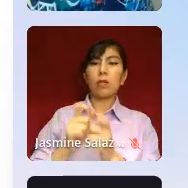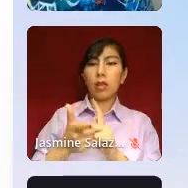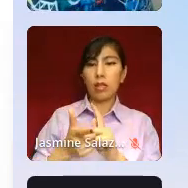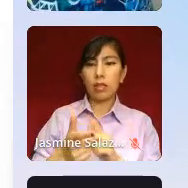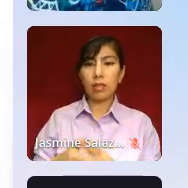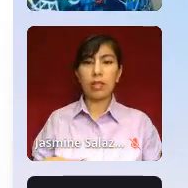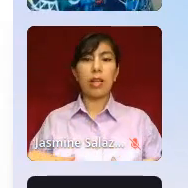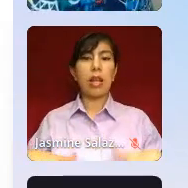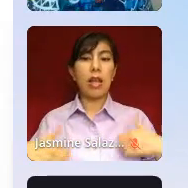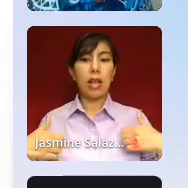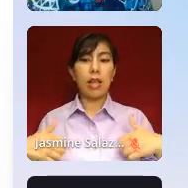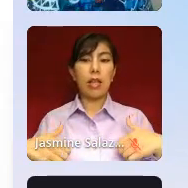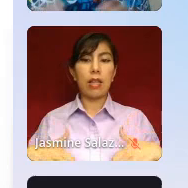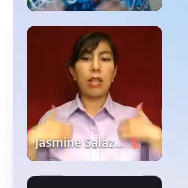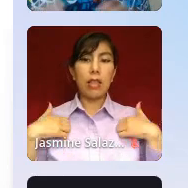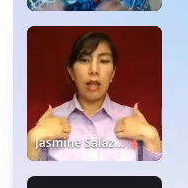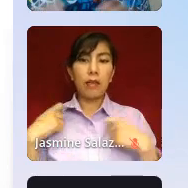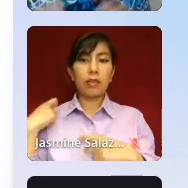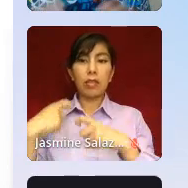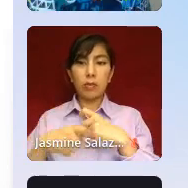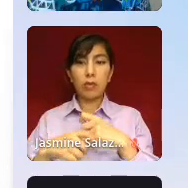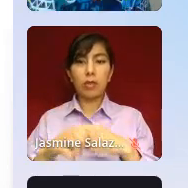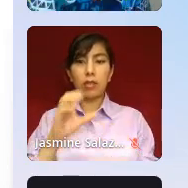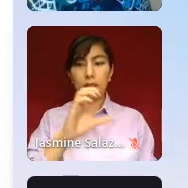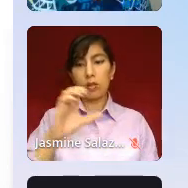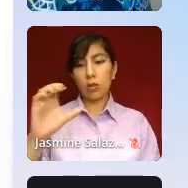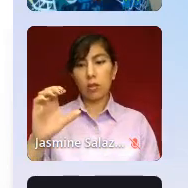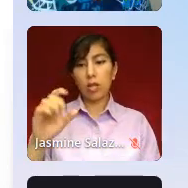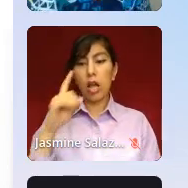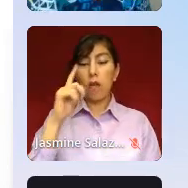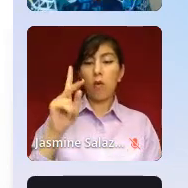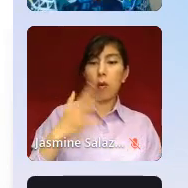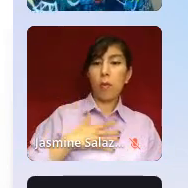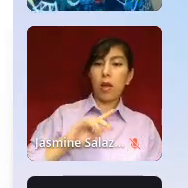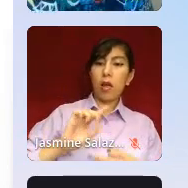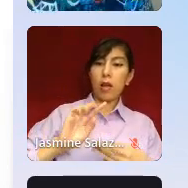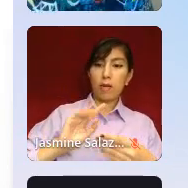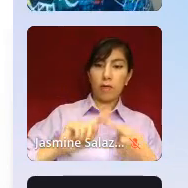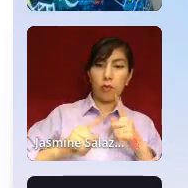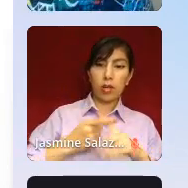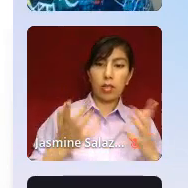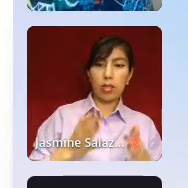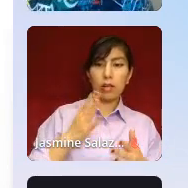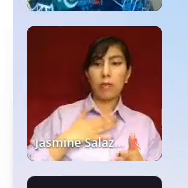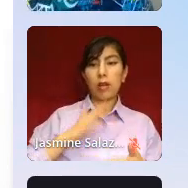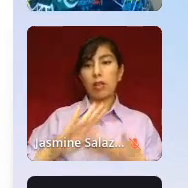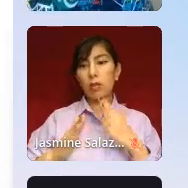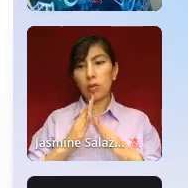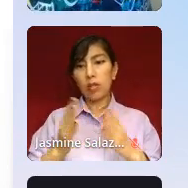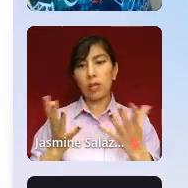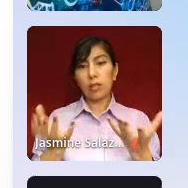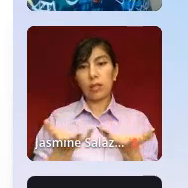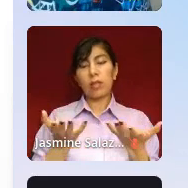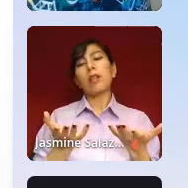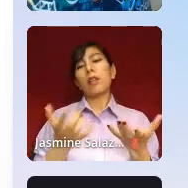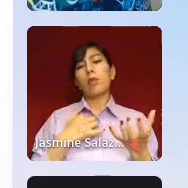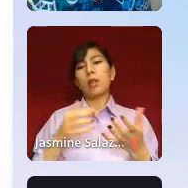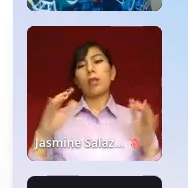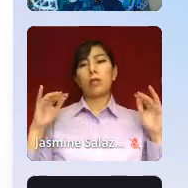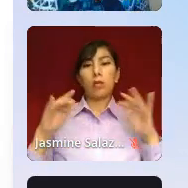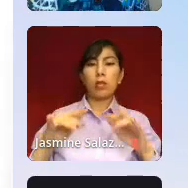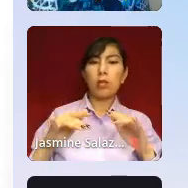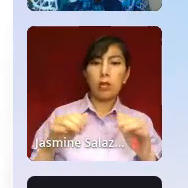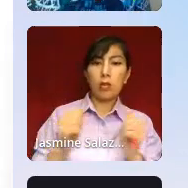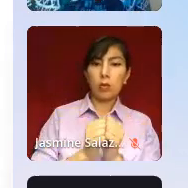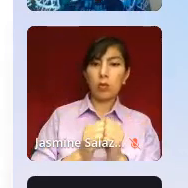closed captioning. For my friends here, my community members here that would like to experience the summit with live